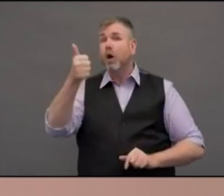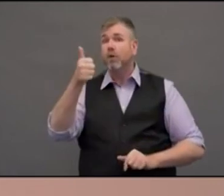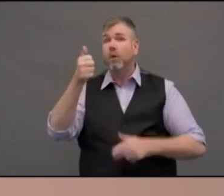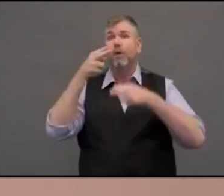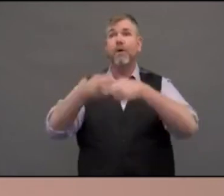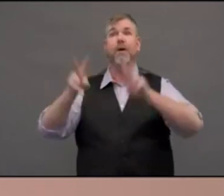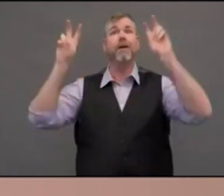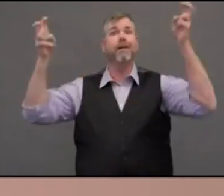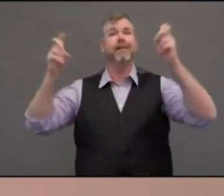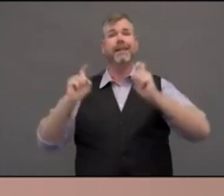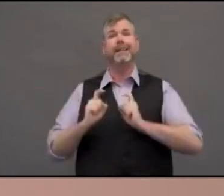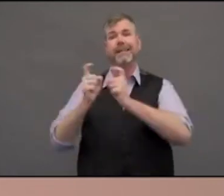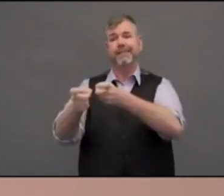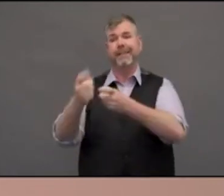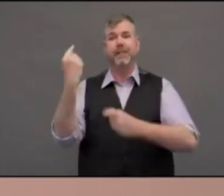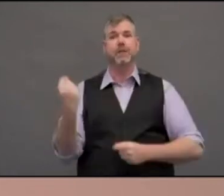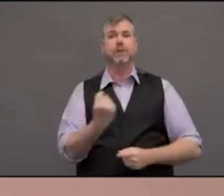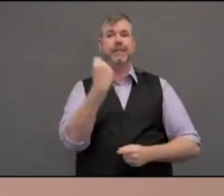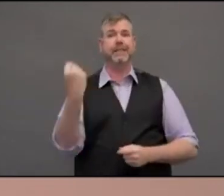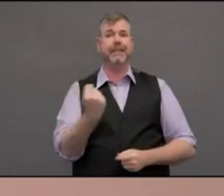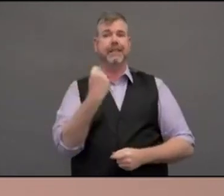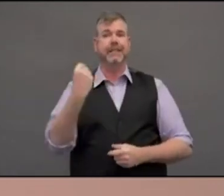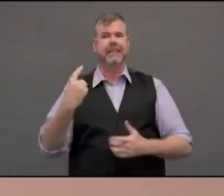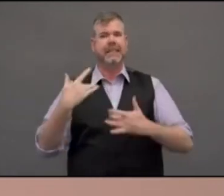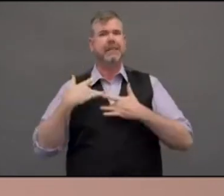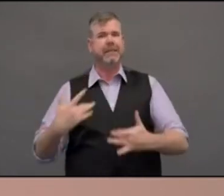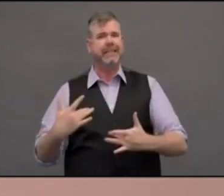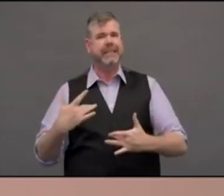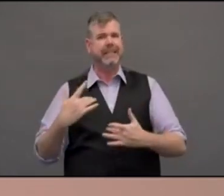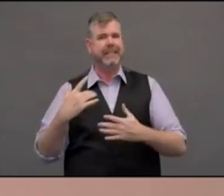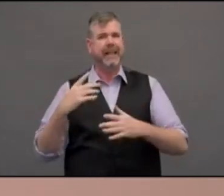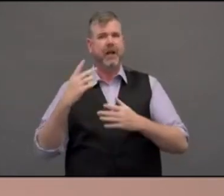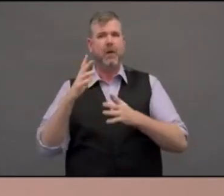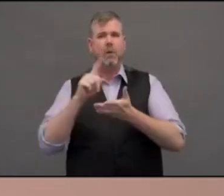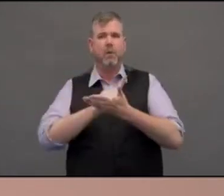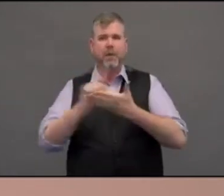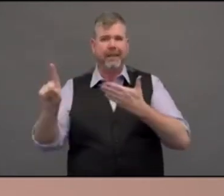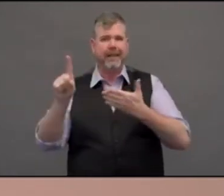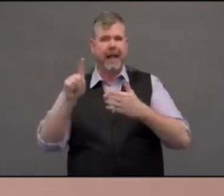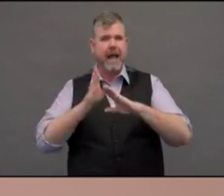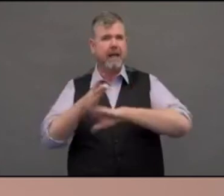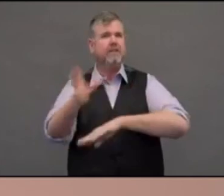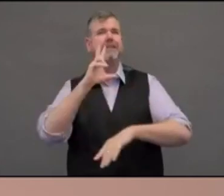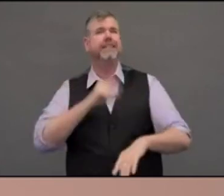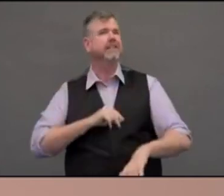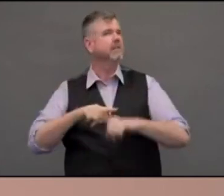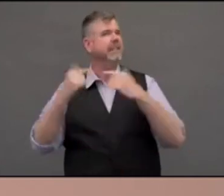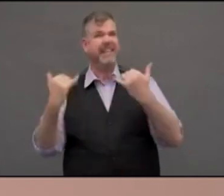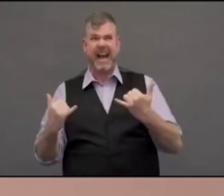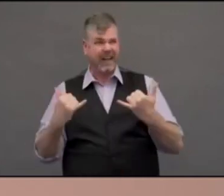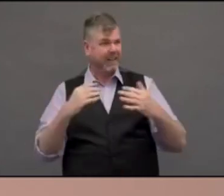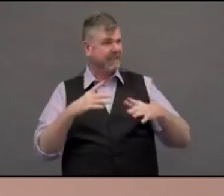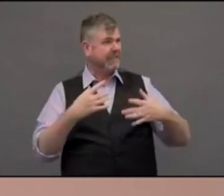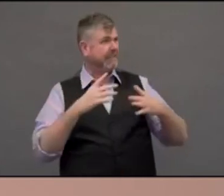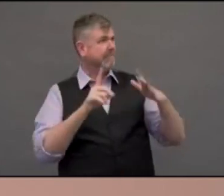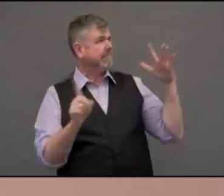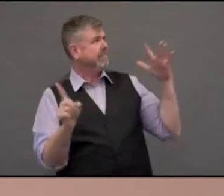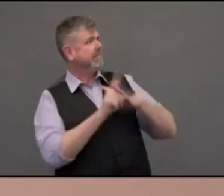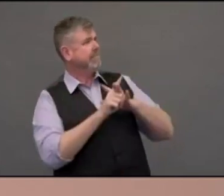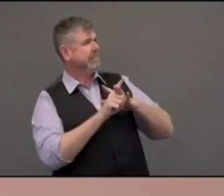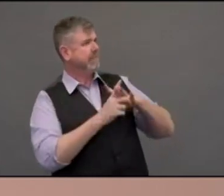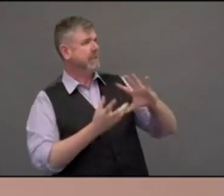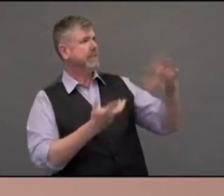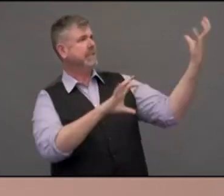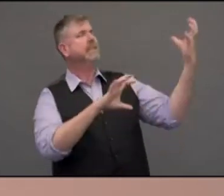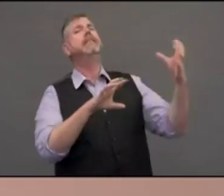week after Thanksgiving, but has been bumped up this year because there are so many important nonprofit organizations that need your financial support so they can keep on